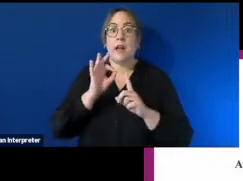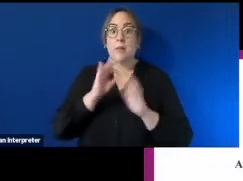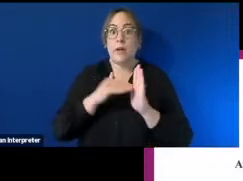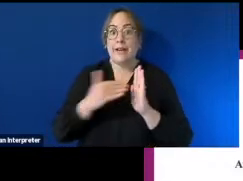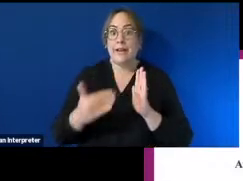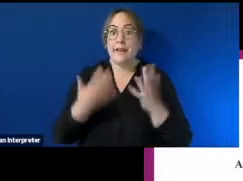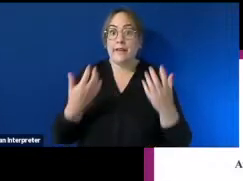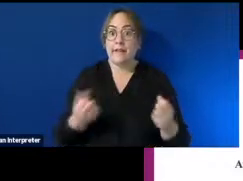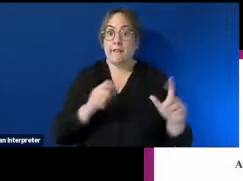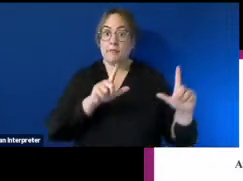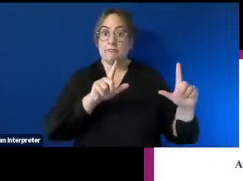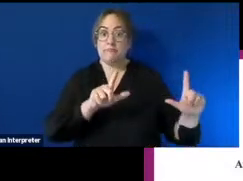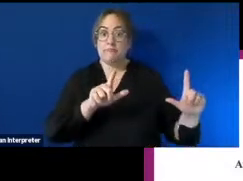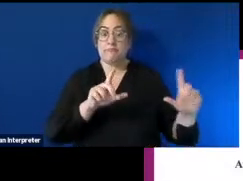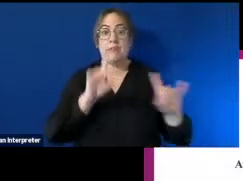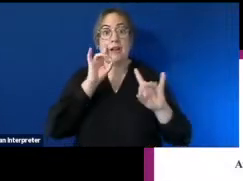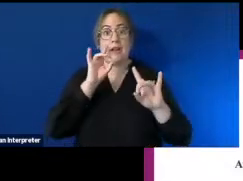see that screen nice and clearly